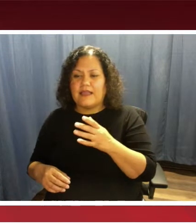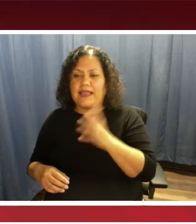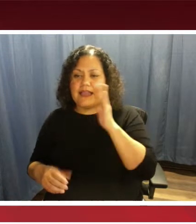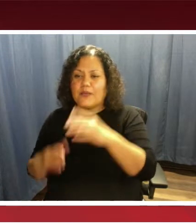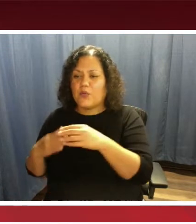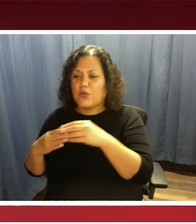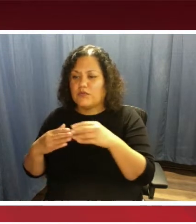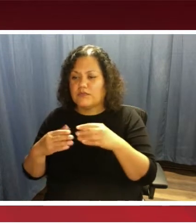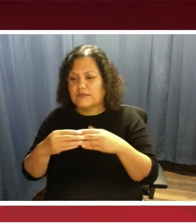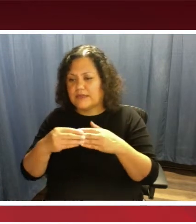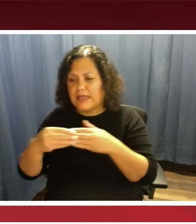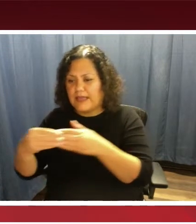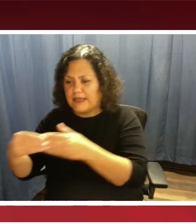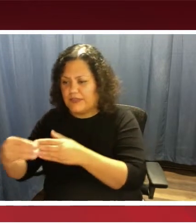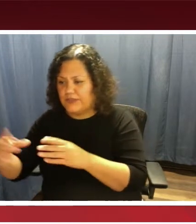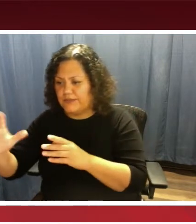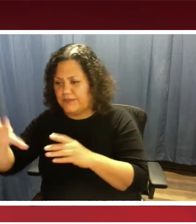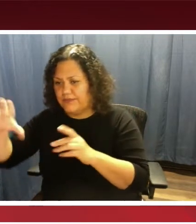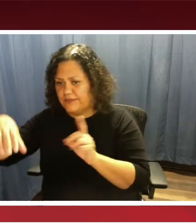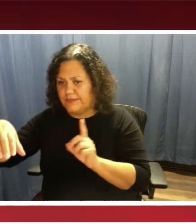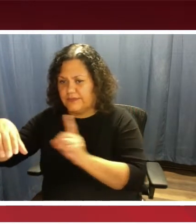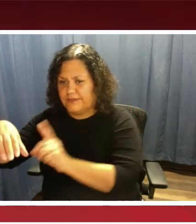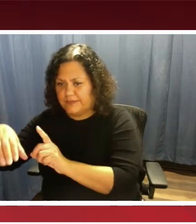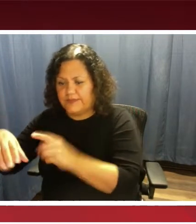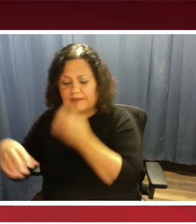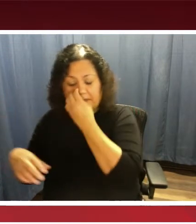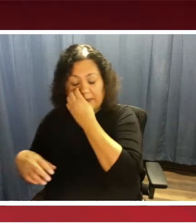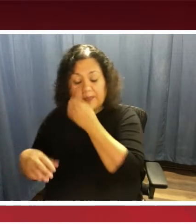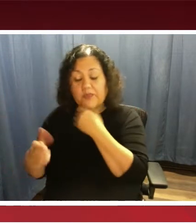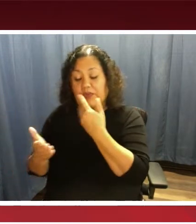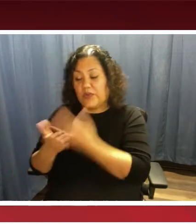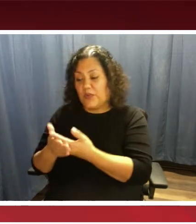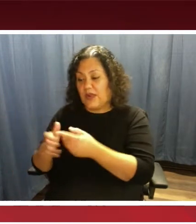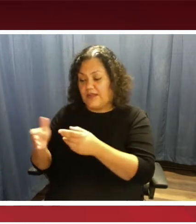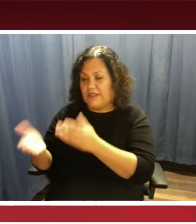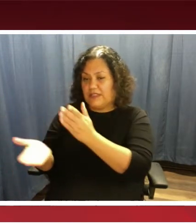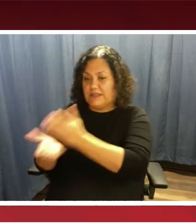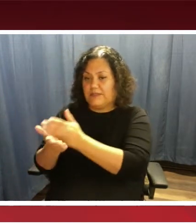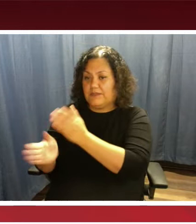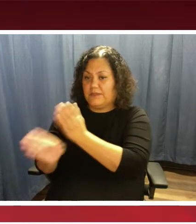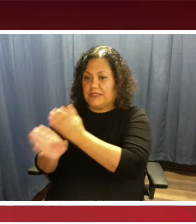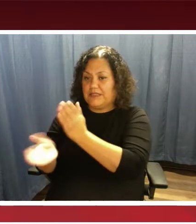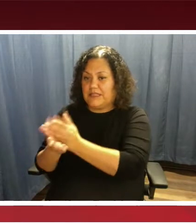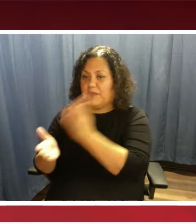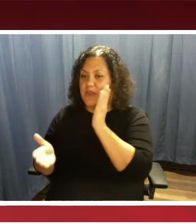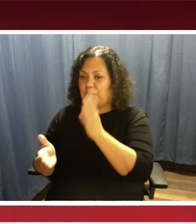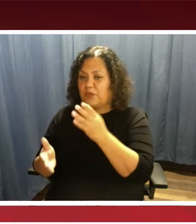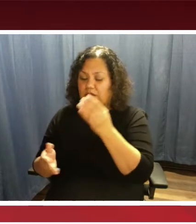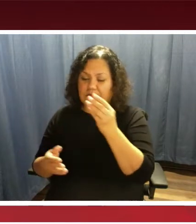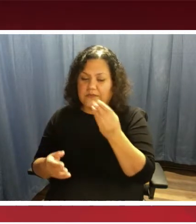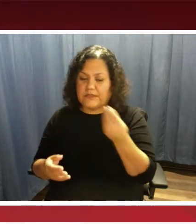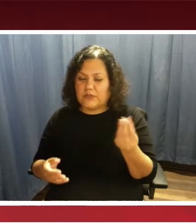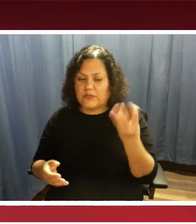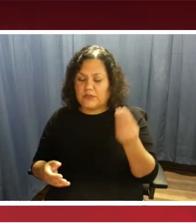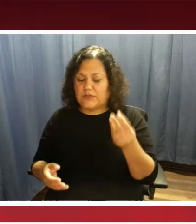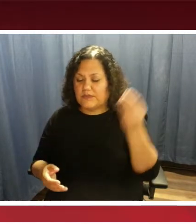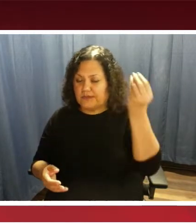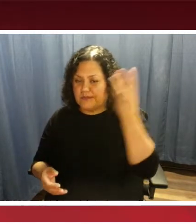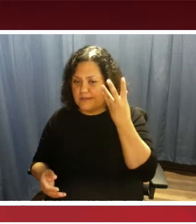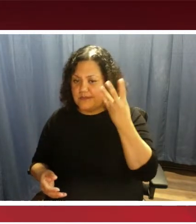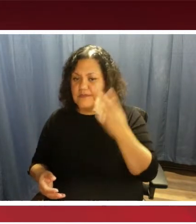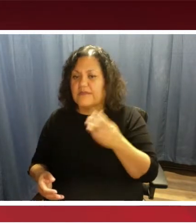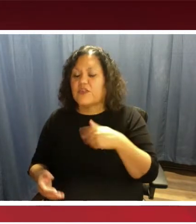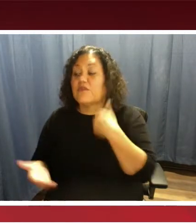that code. Once you arrive at the stop, you will receive a verbal notification stating you have arrived,